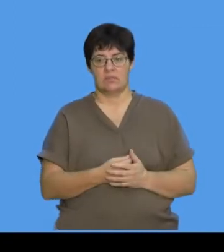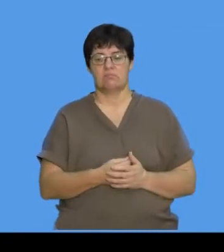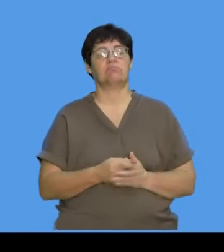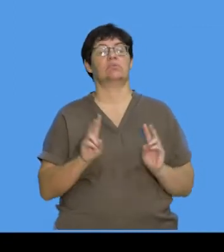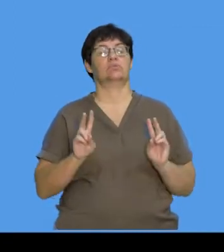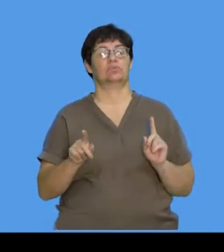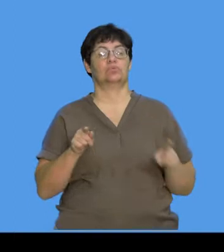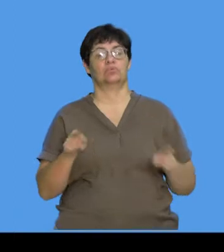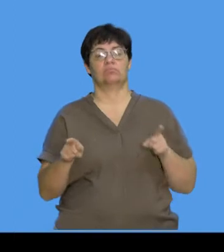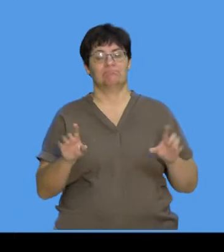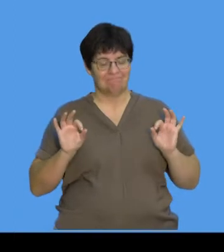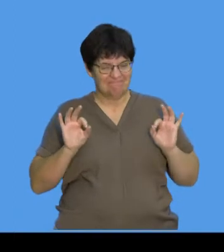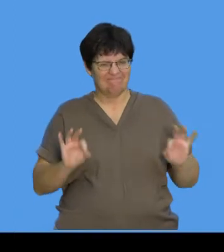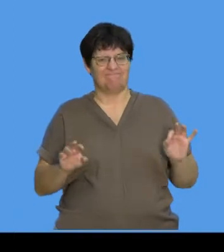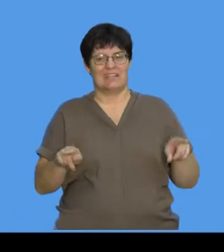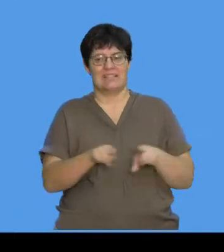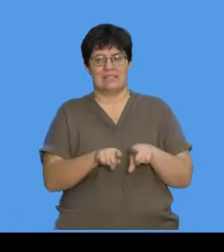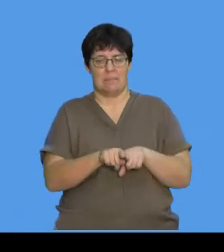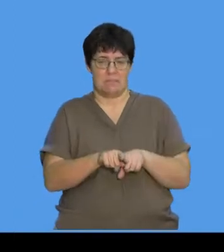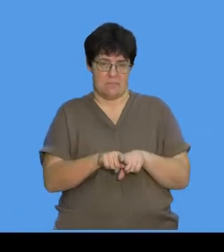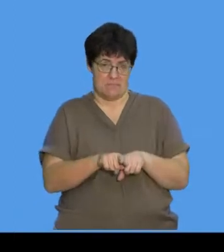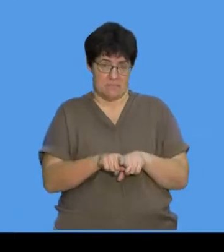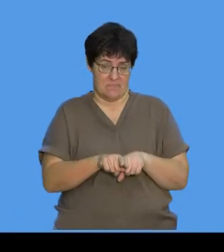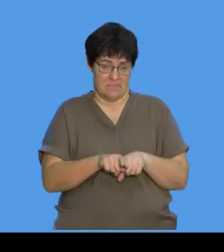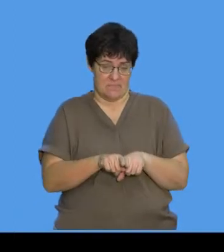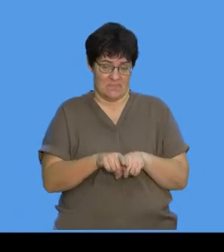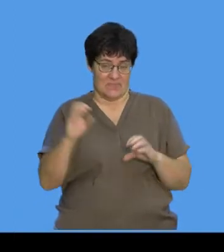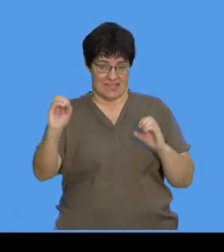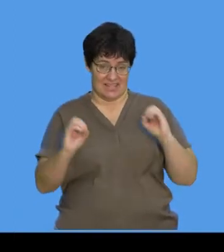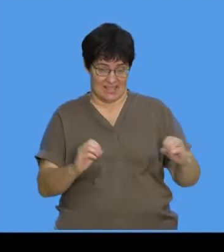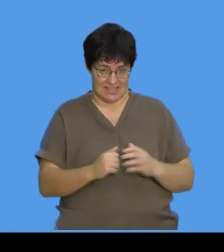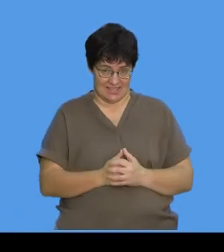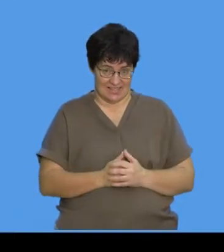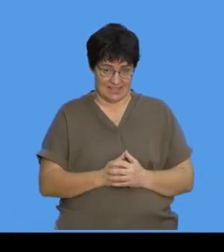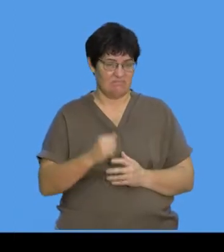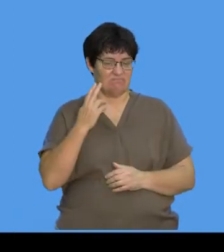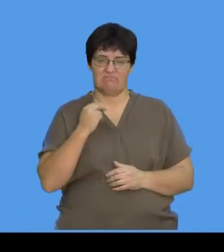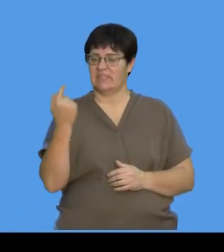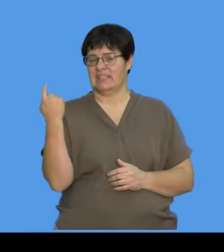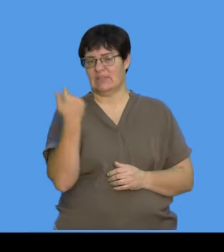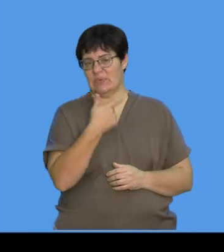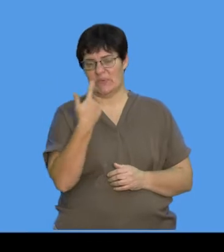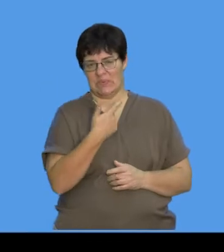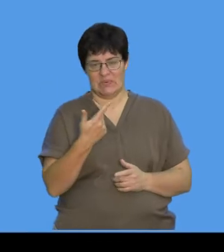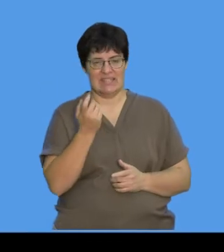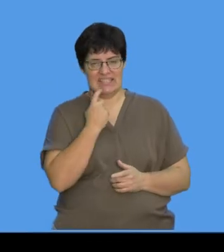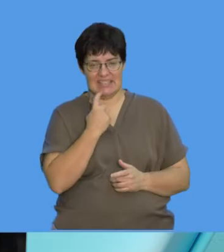we have? Probably two identical bacterium cells. So nice and